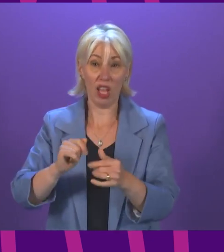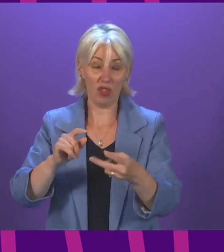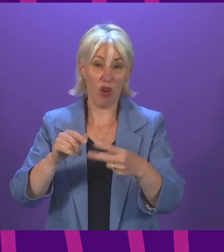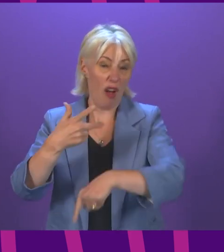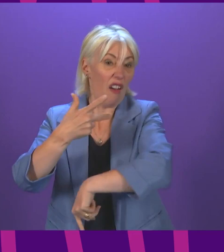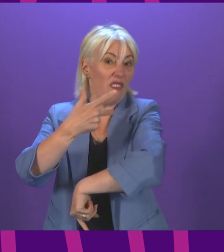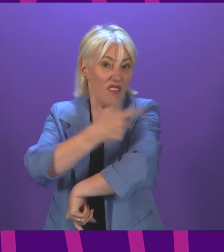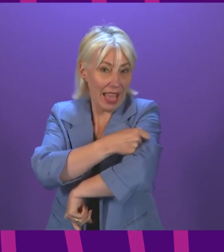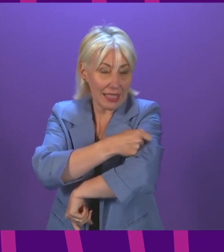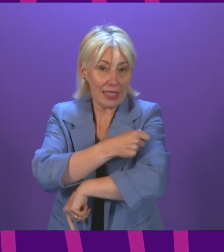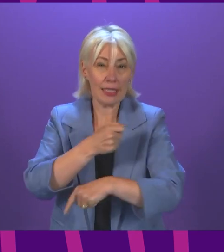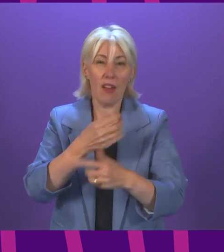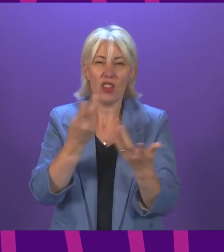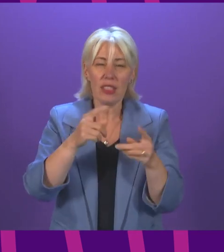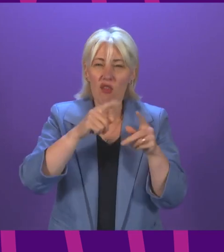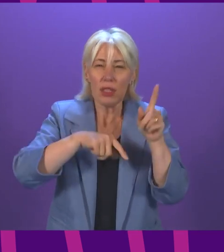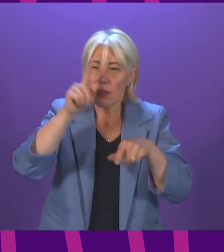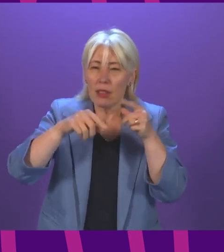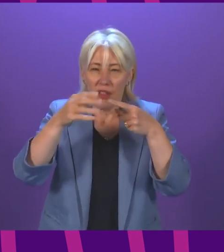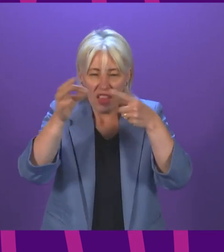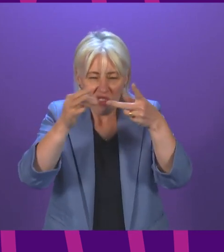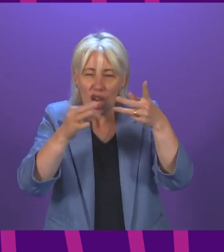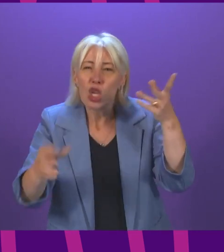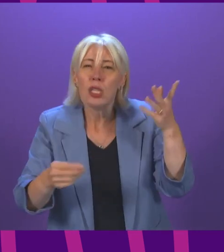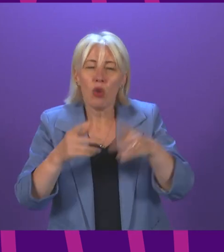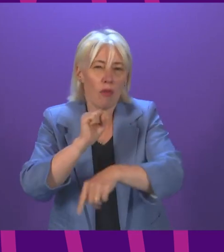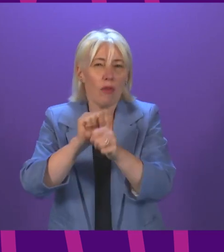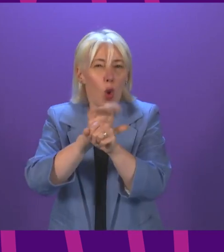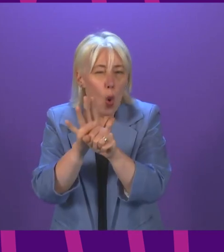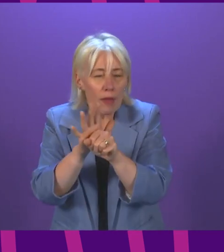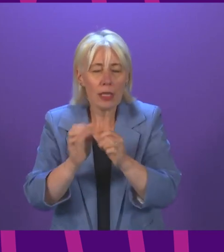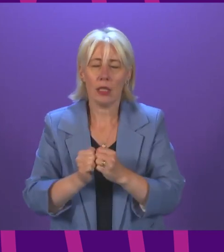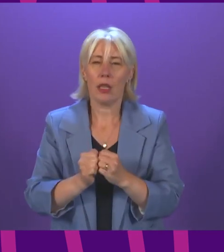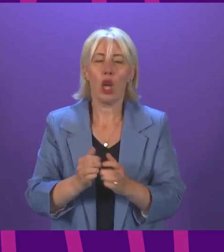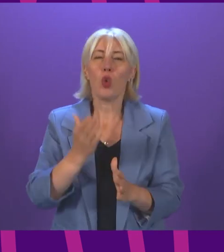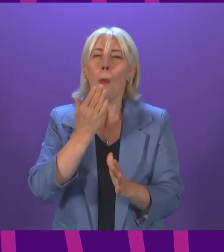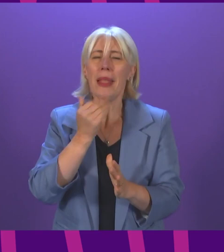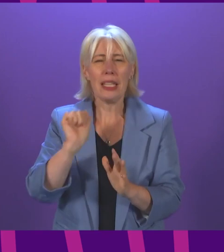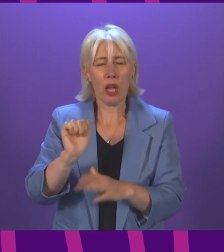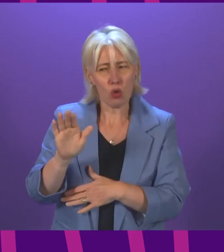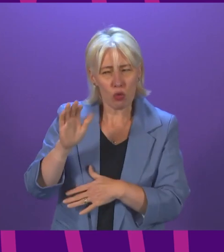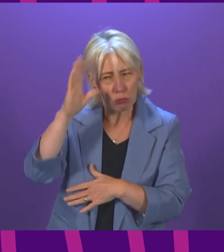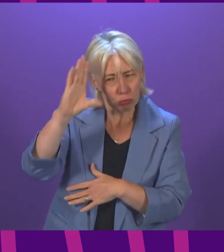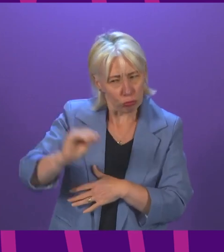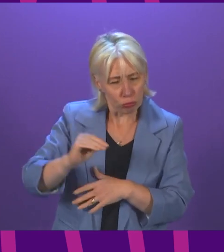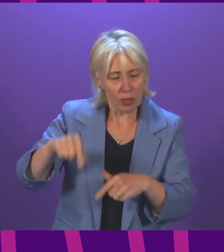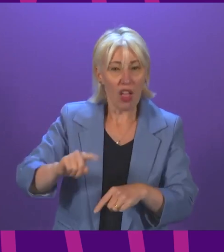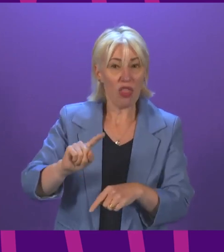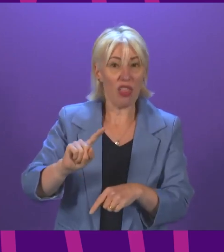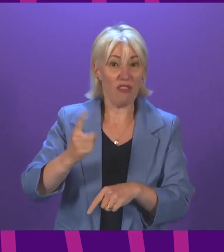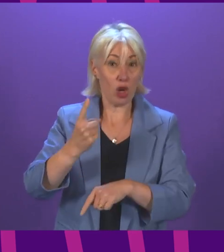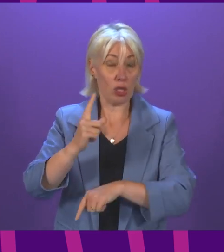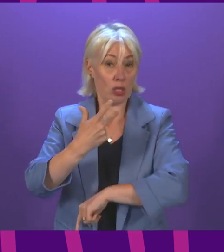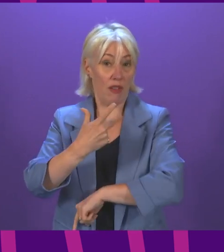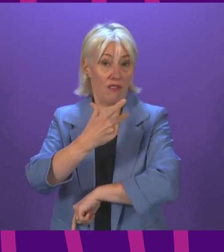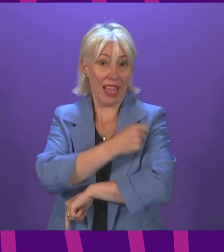target vaccine escape in variations like Delta. Can the Cabinet Secretary firstly reassure the Chamber that current first-generation vaccines are highly